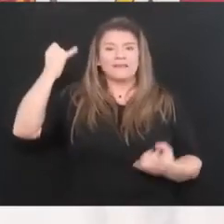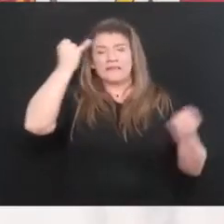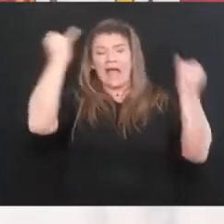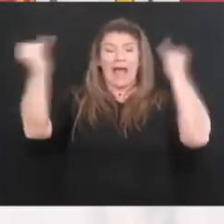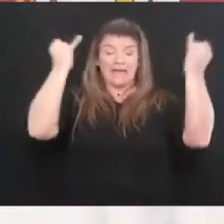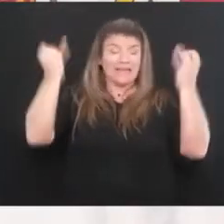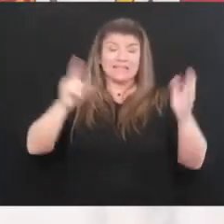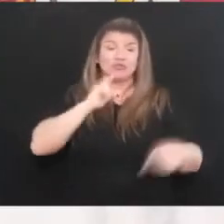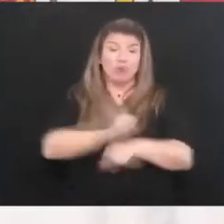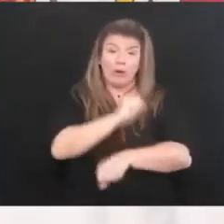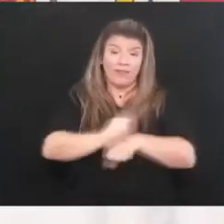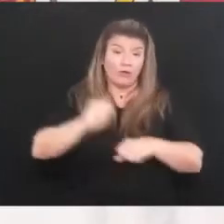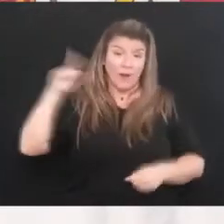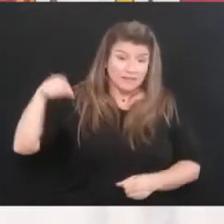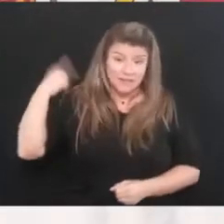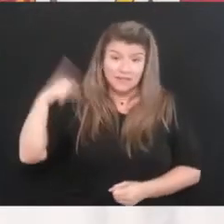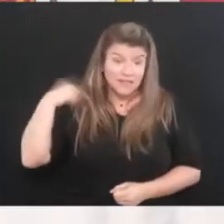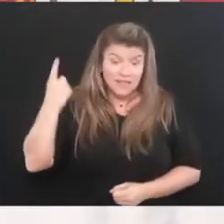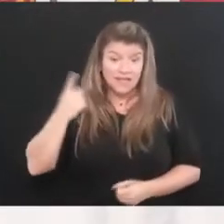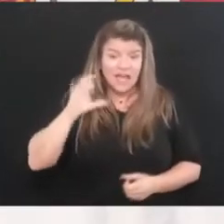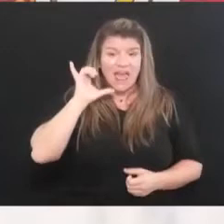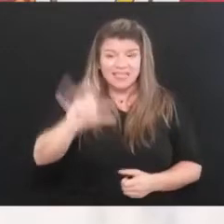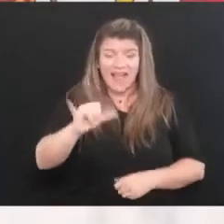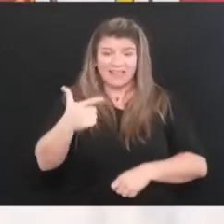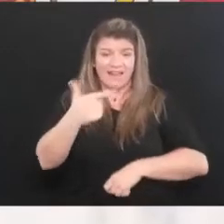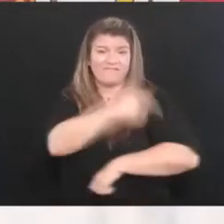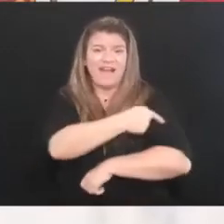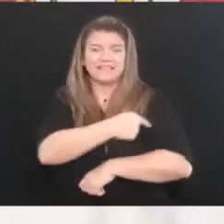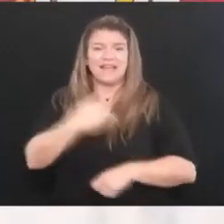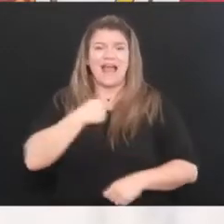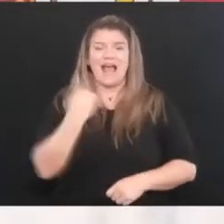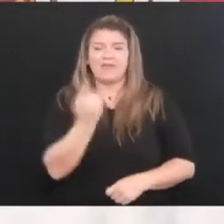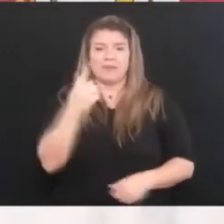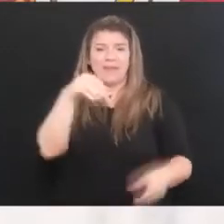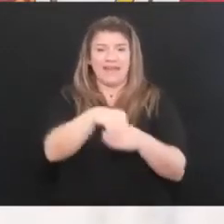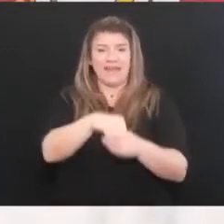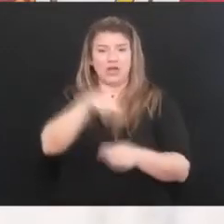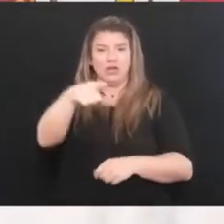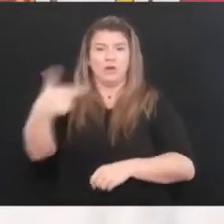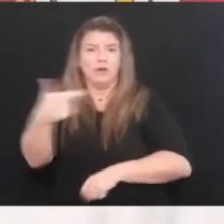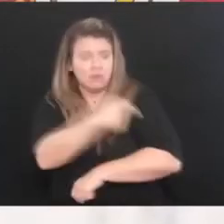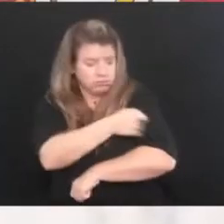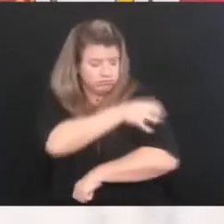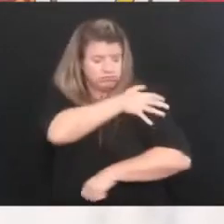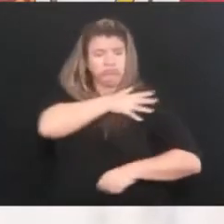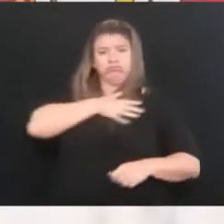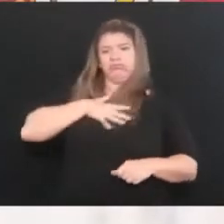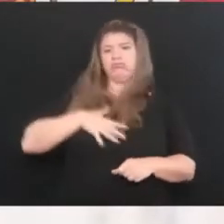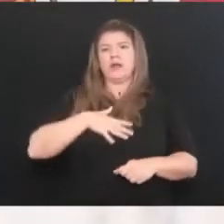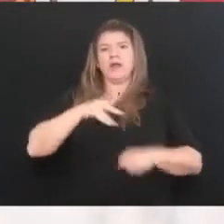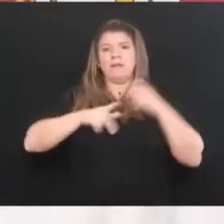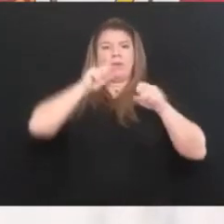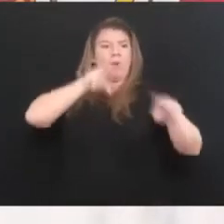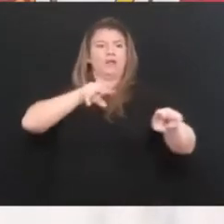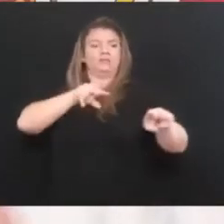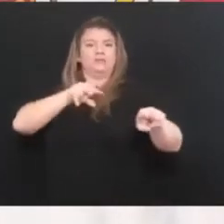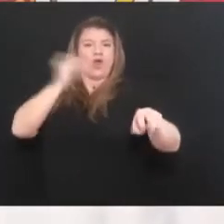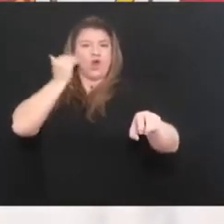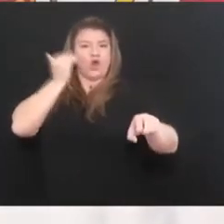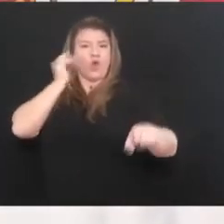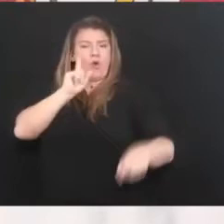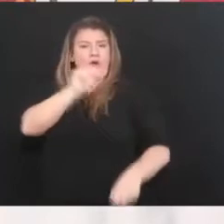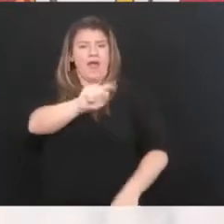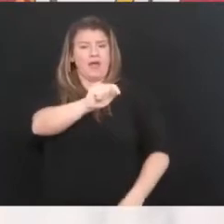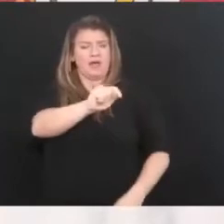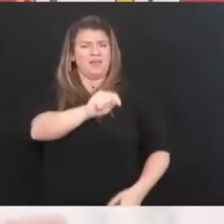crazy ideas that the vaccine's got something in it and it's tracing people wherever they go. And the same very